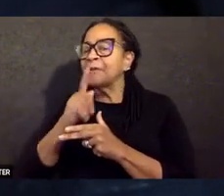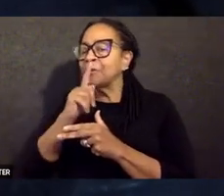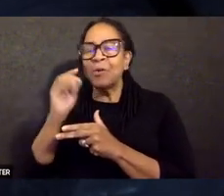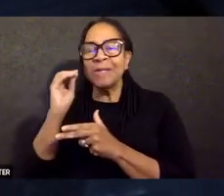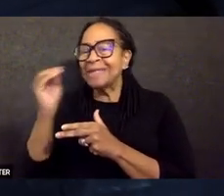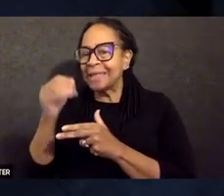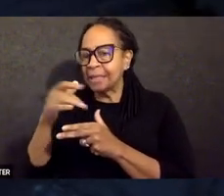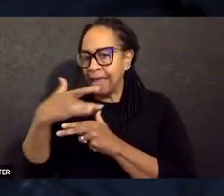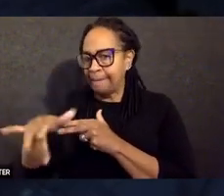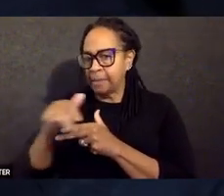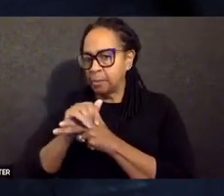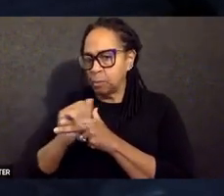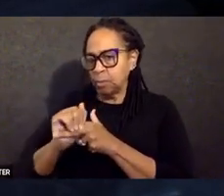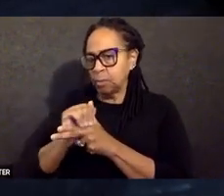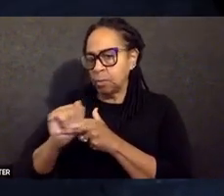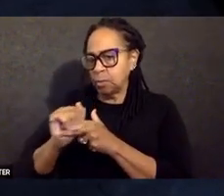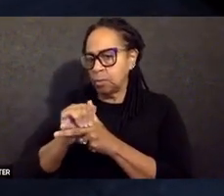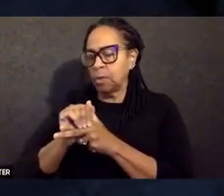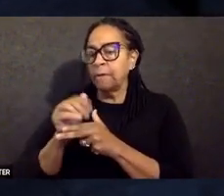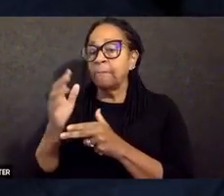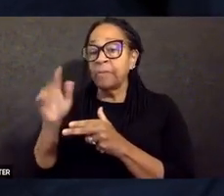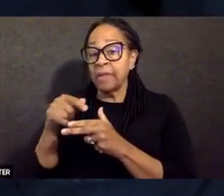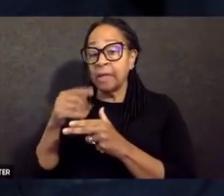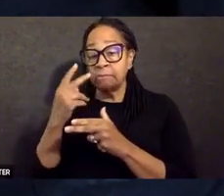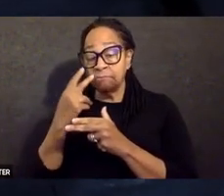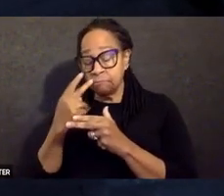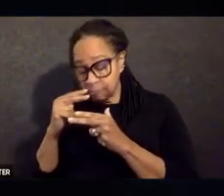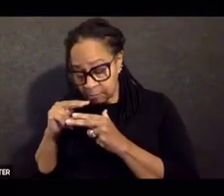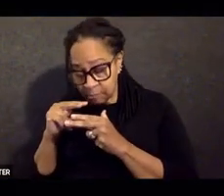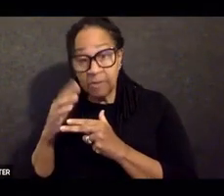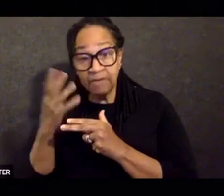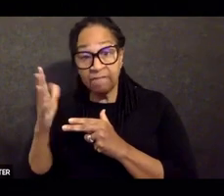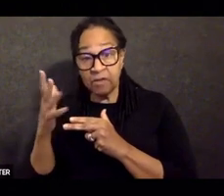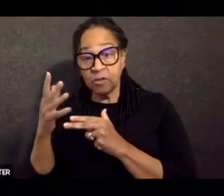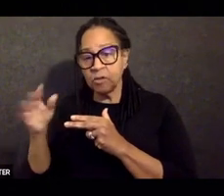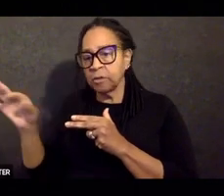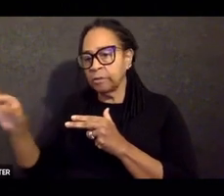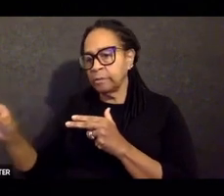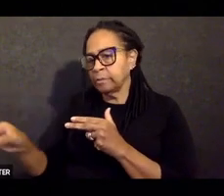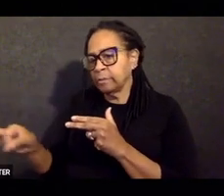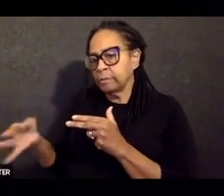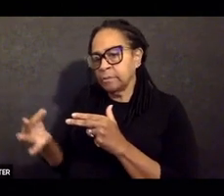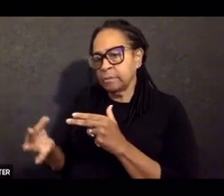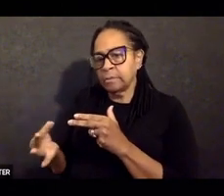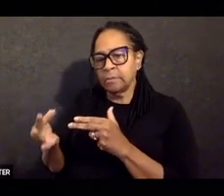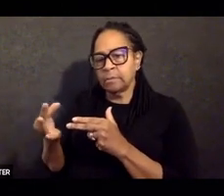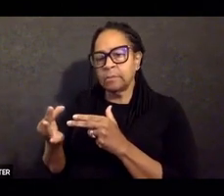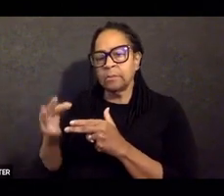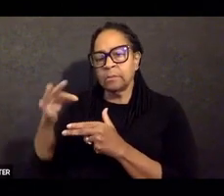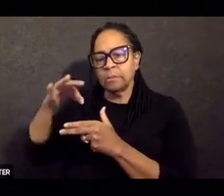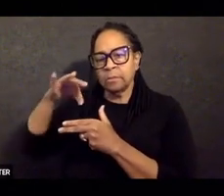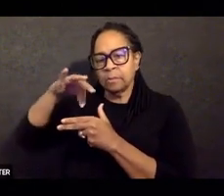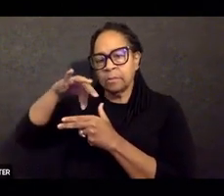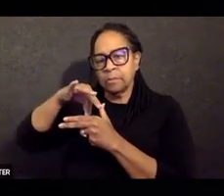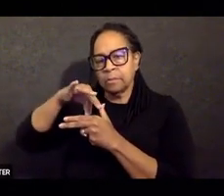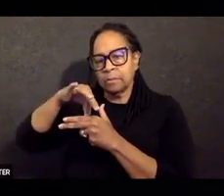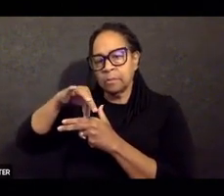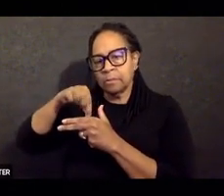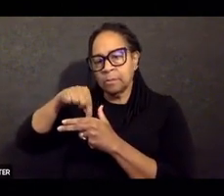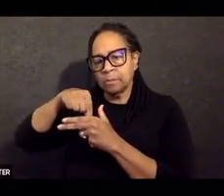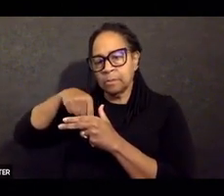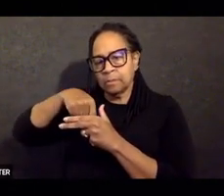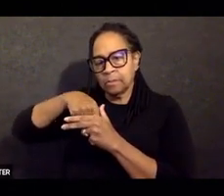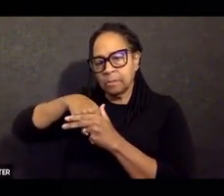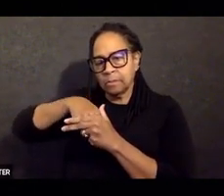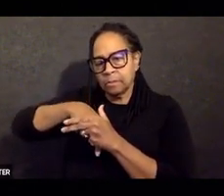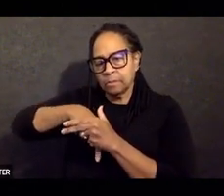times just to ensure that you got anything that could be remaining in the chamber out. Then visually look into your chamber to ensure that